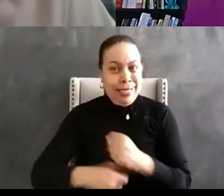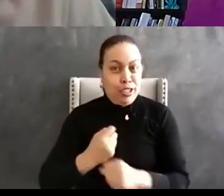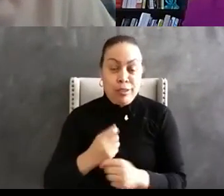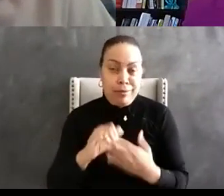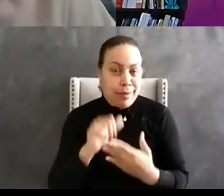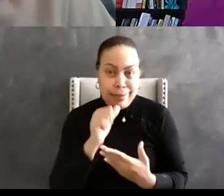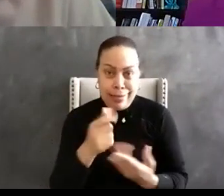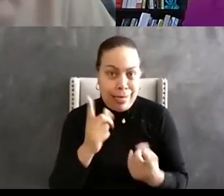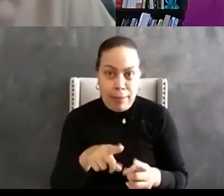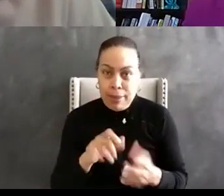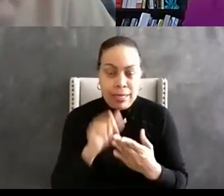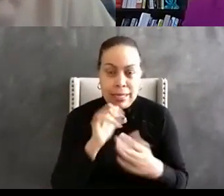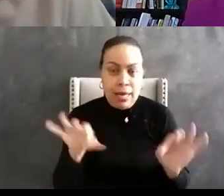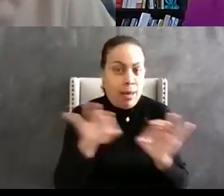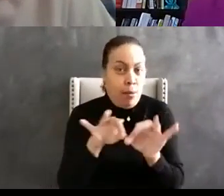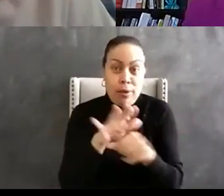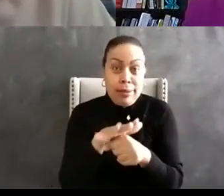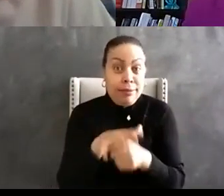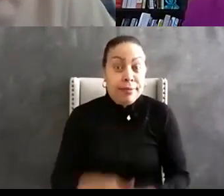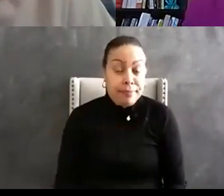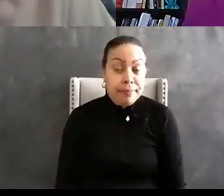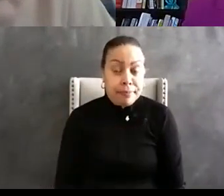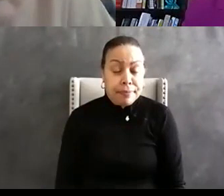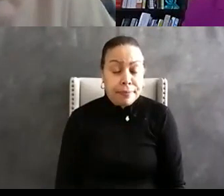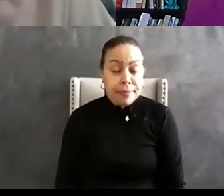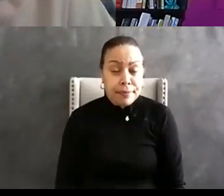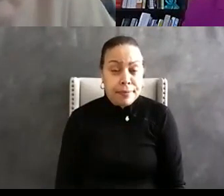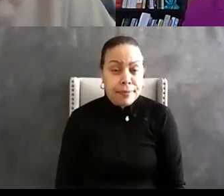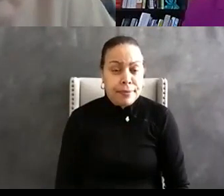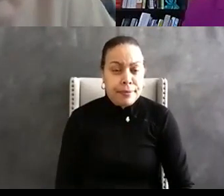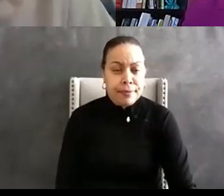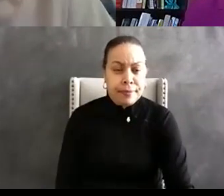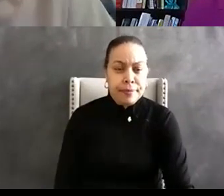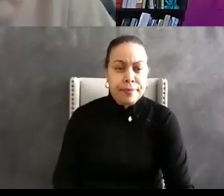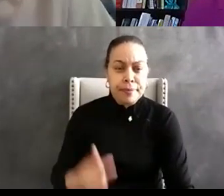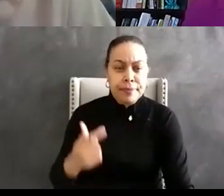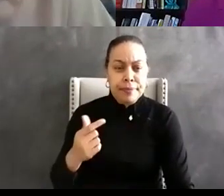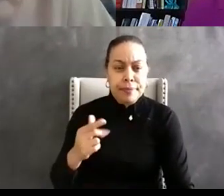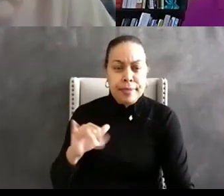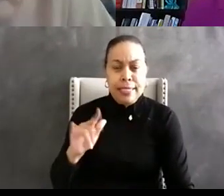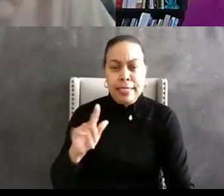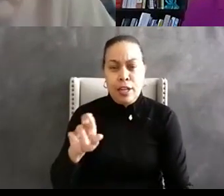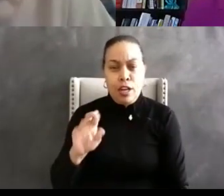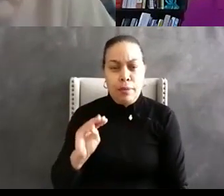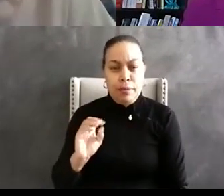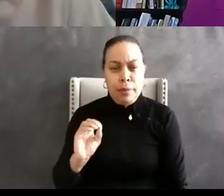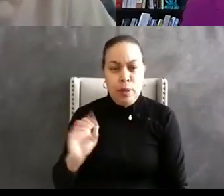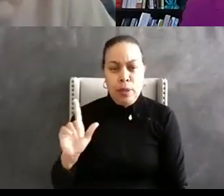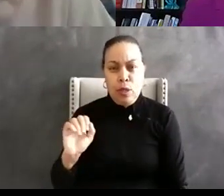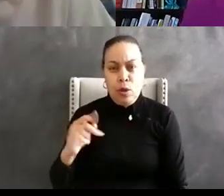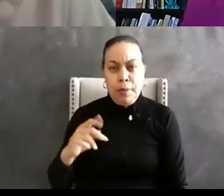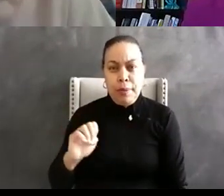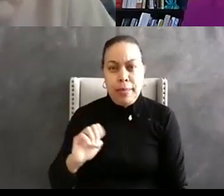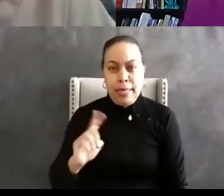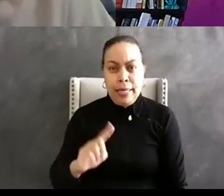as important as it needs to be one more thing I want to say is that it's important to separate